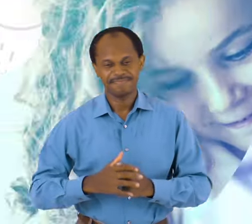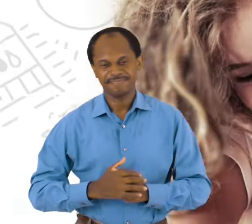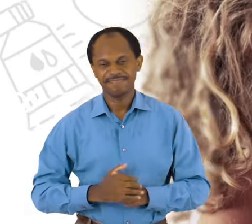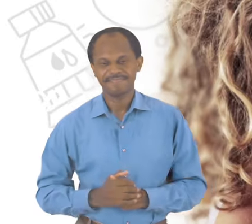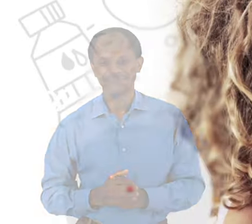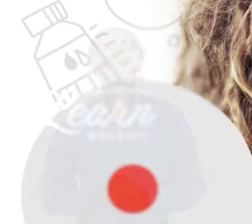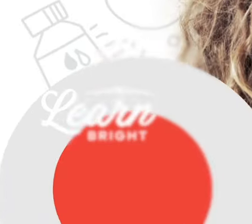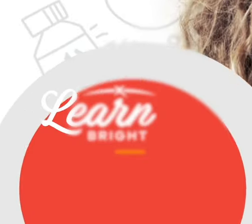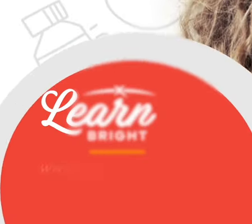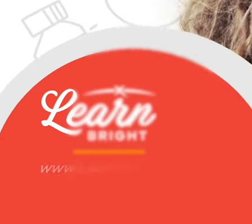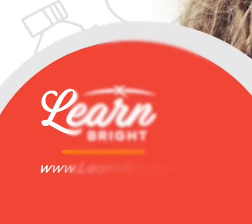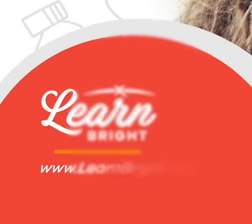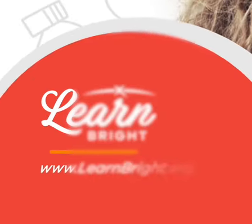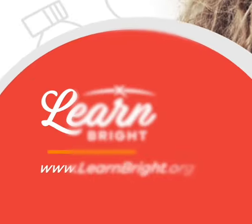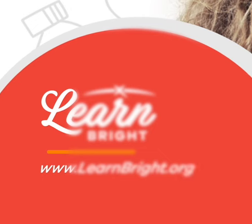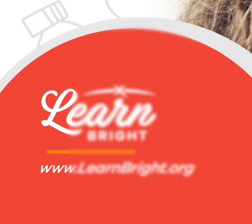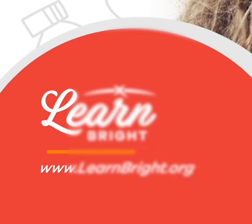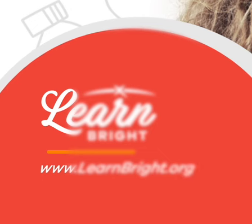We'll be right We'll right Bye.